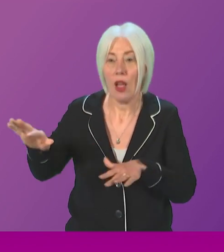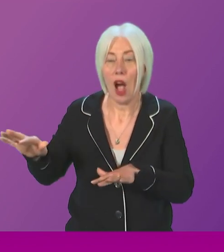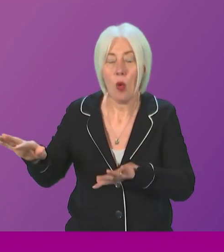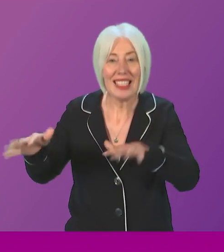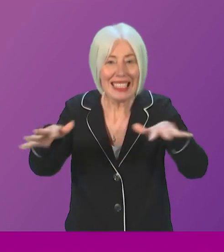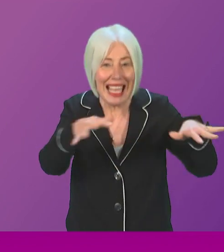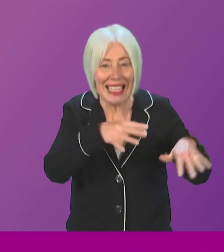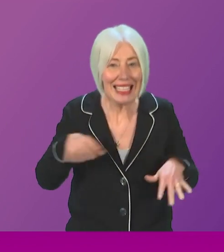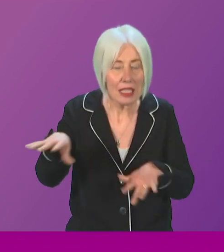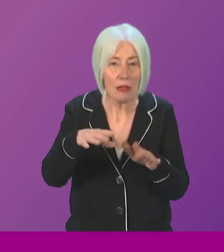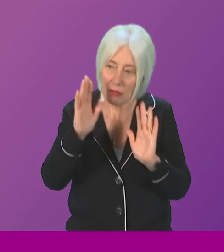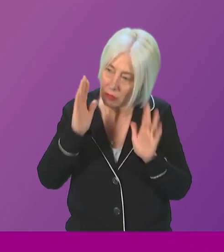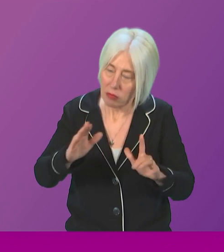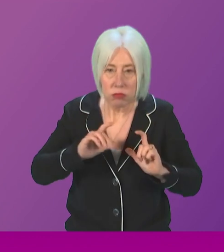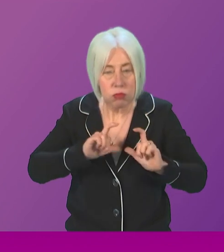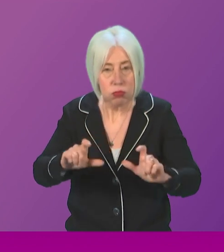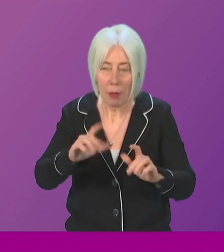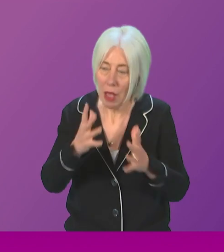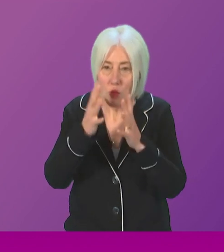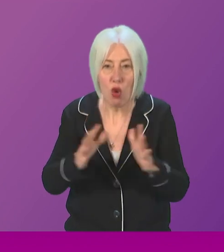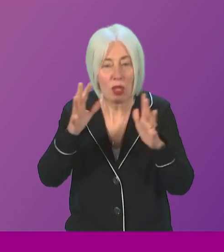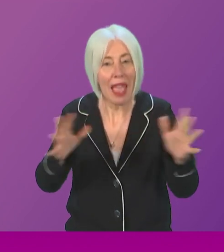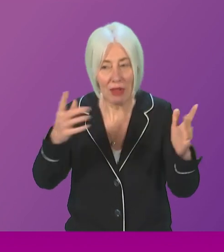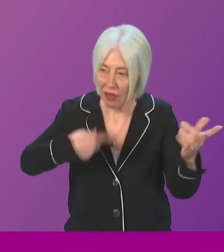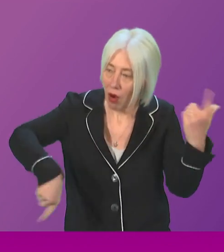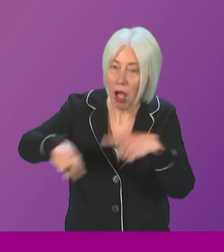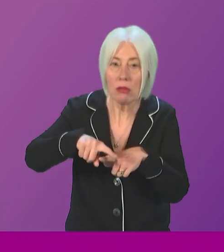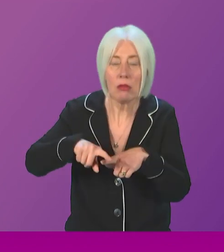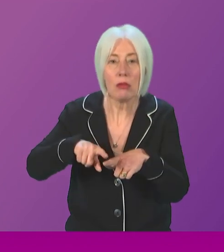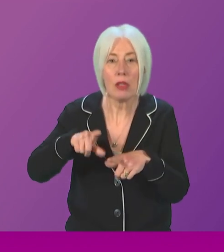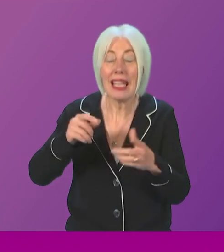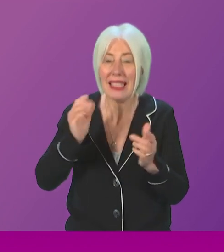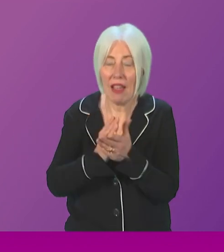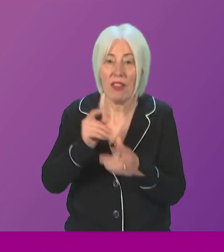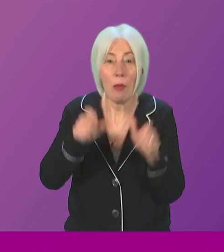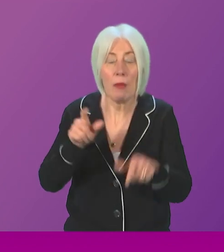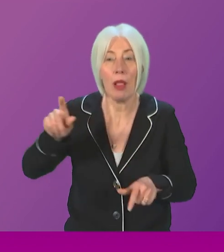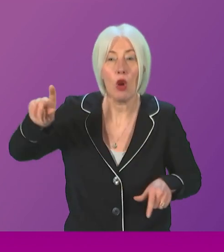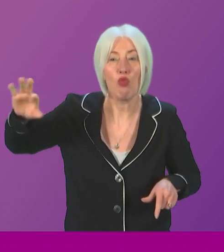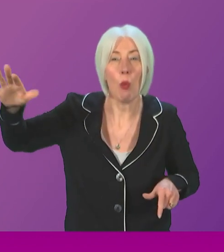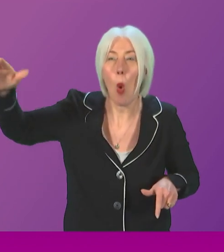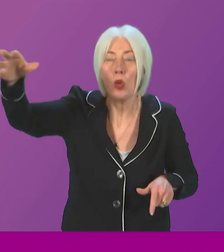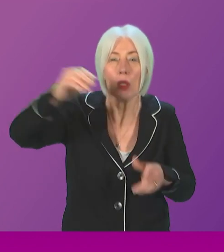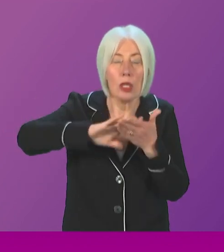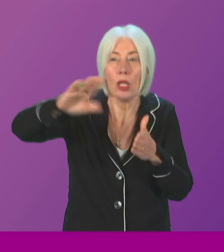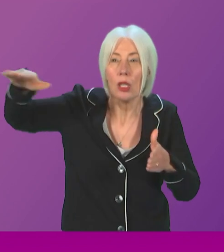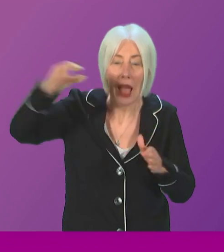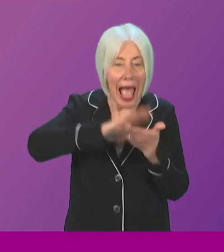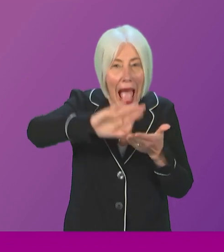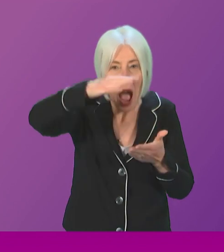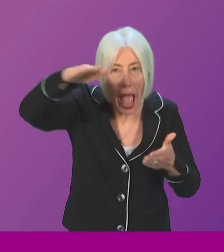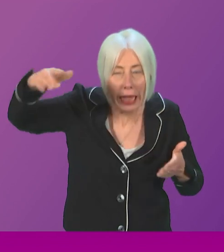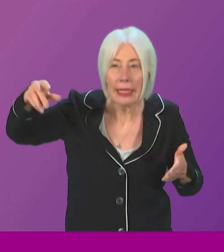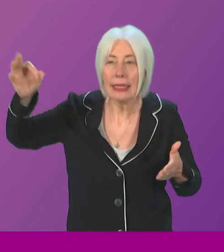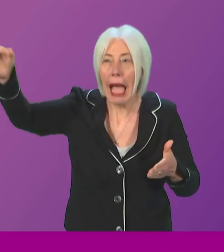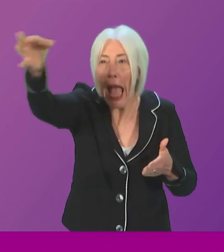of course, must remain a source of prosperity for the nation, especially in those remote coastal and island communities. It's